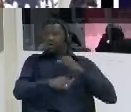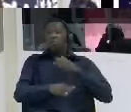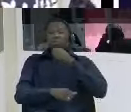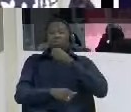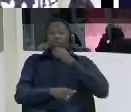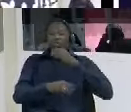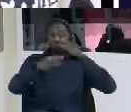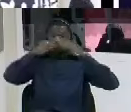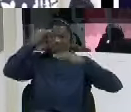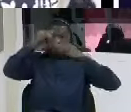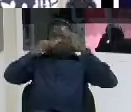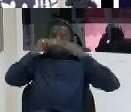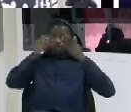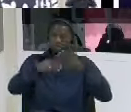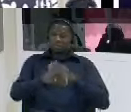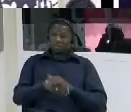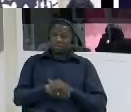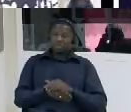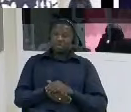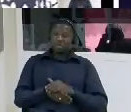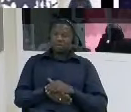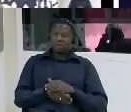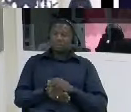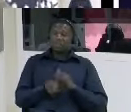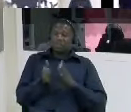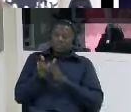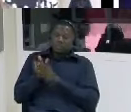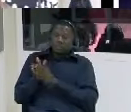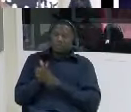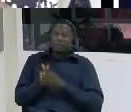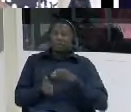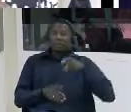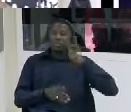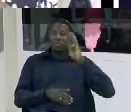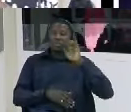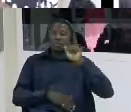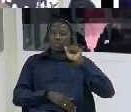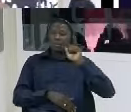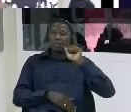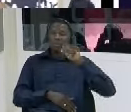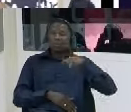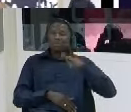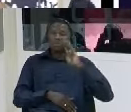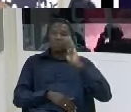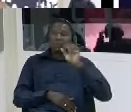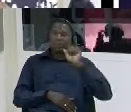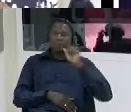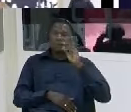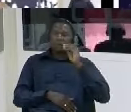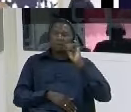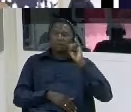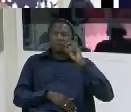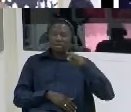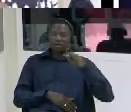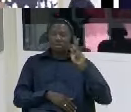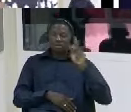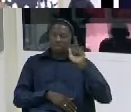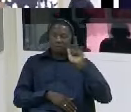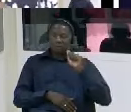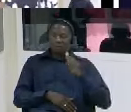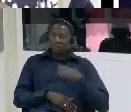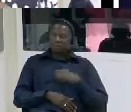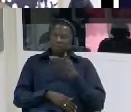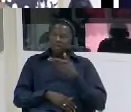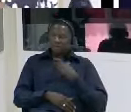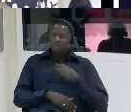area you have flower flowers all over and uh inside you have a concrete floor a round concrete